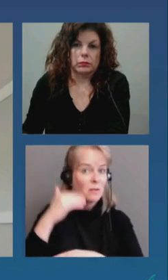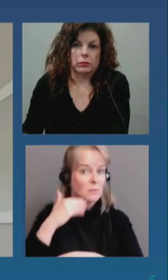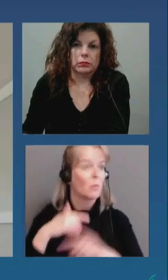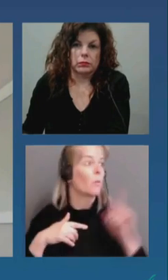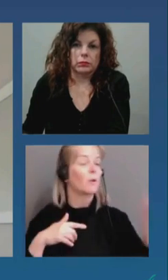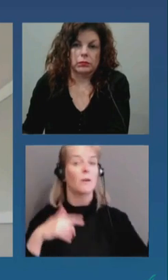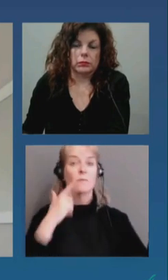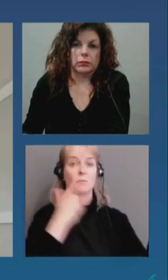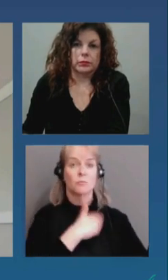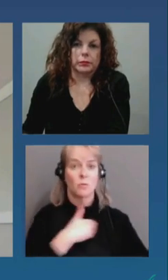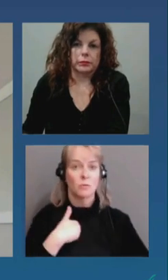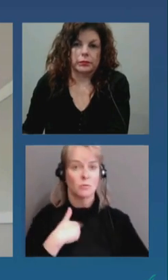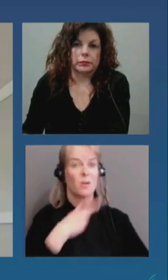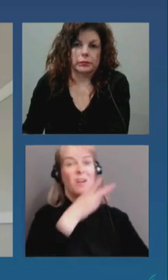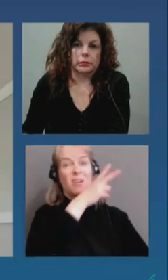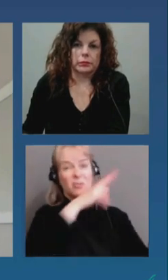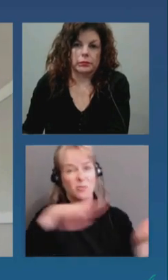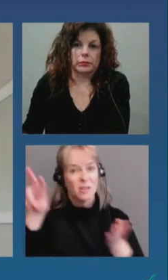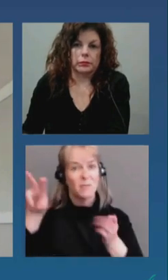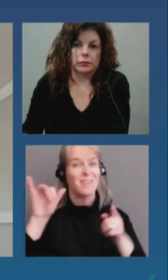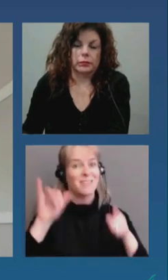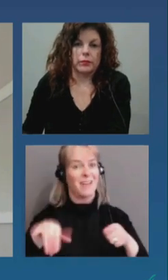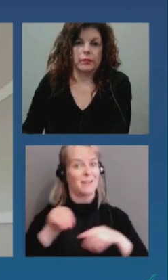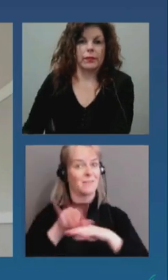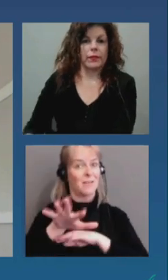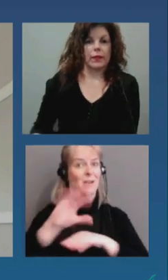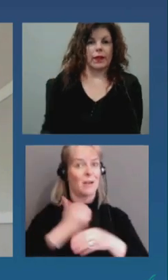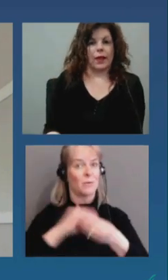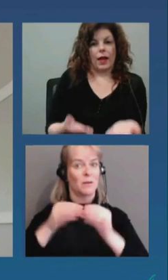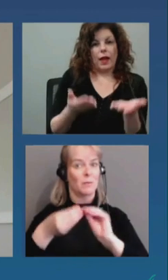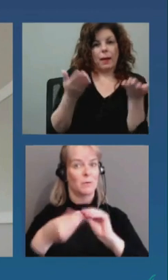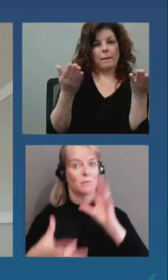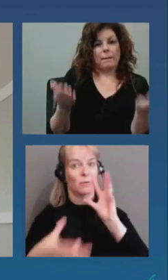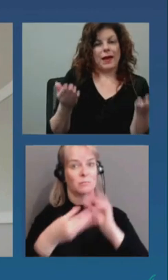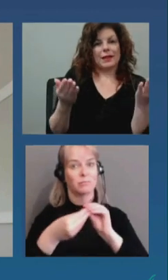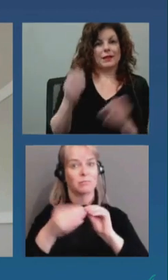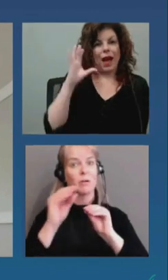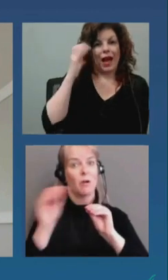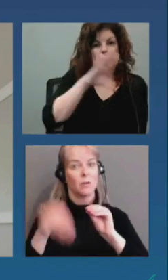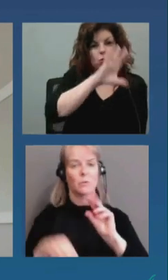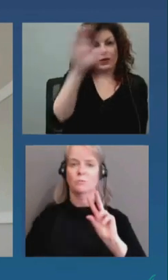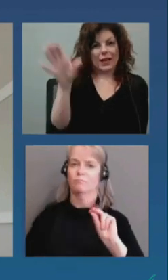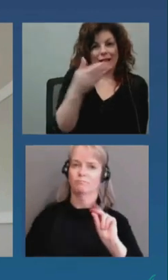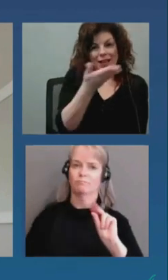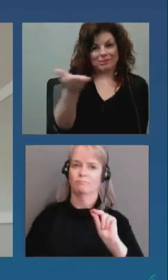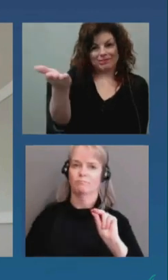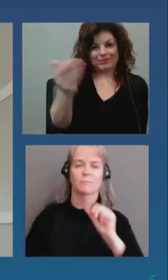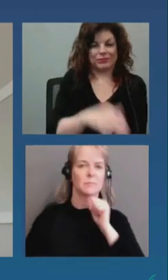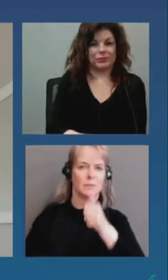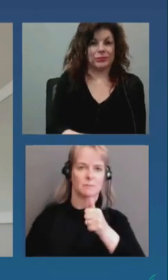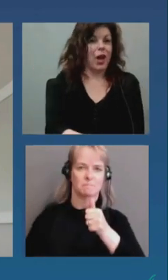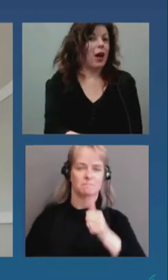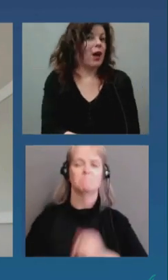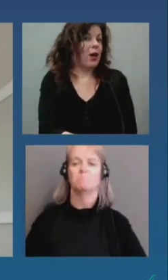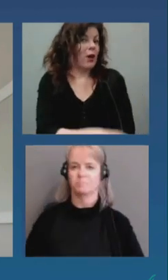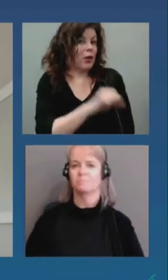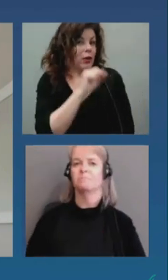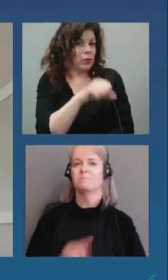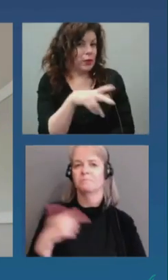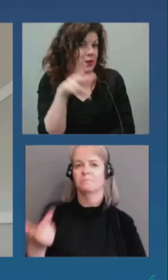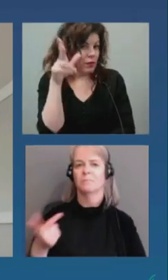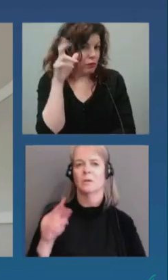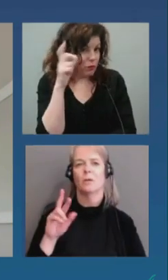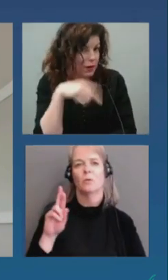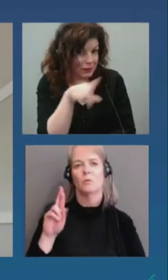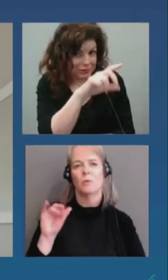Thank you very much. Nous allons maintenant passer à Mama Afu à Radio-Canada. Oui, vous m'entendez, ça va?